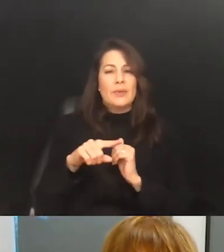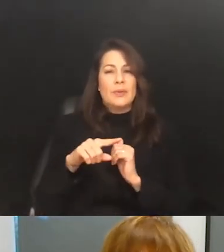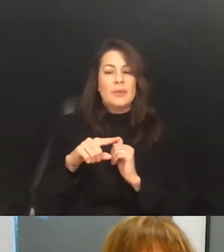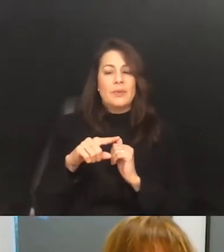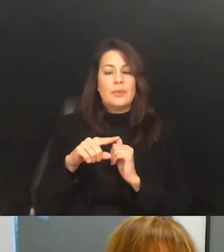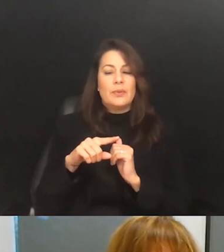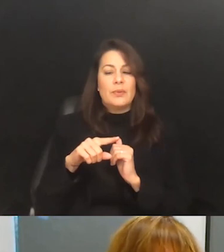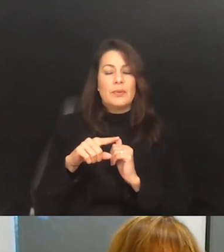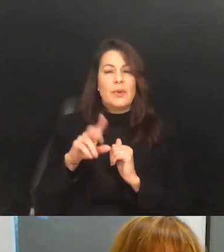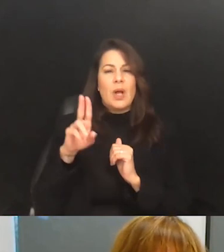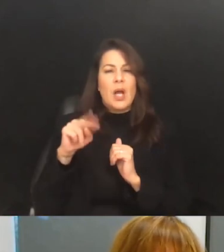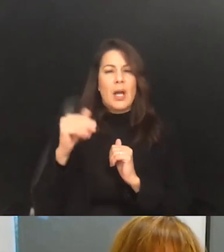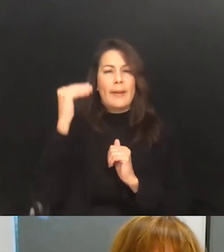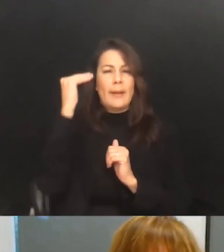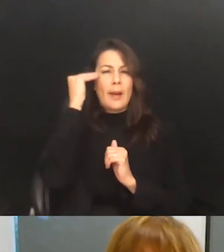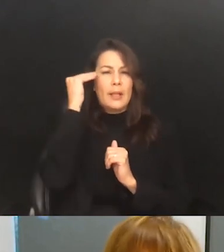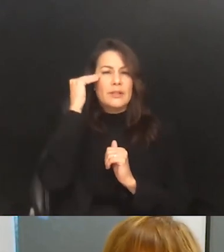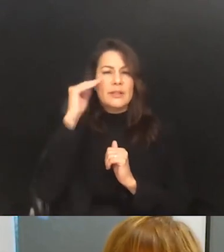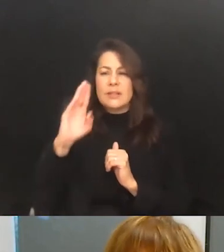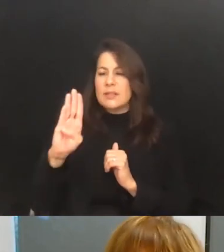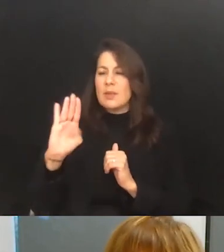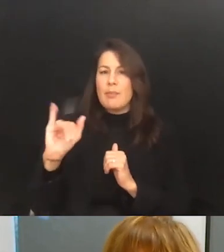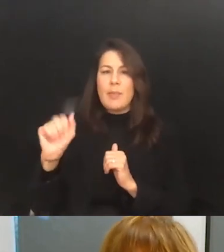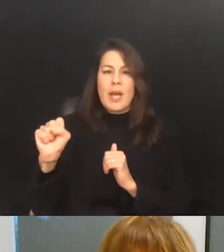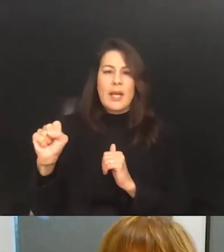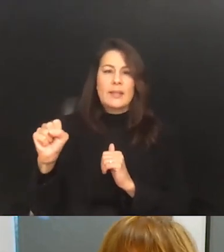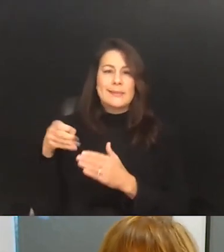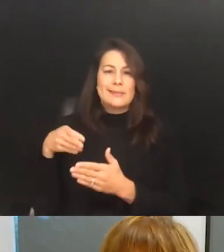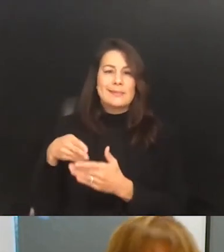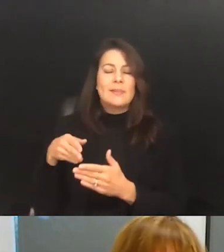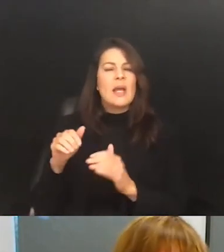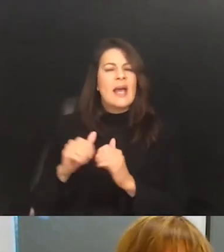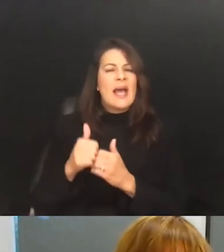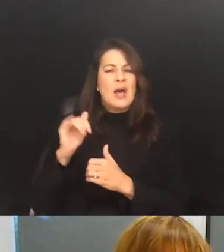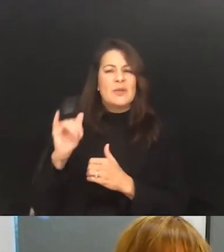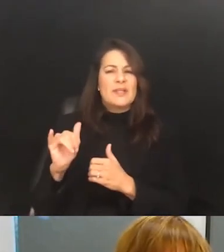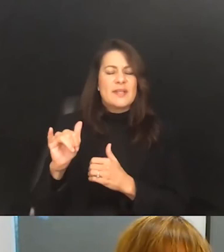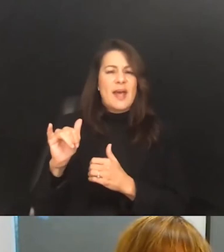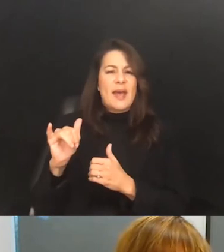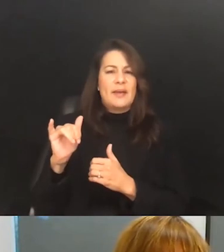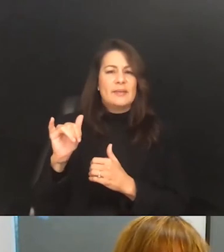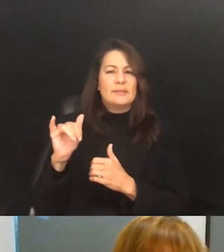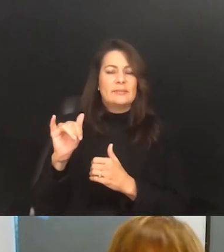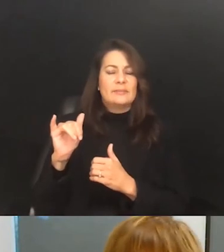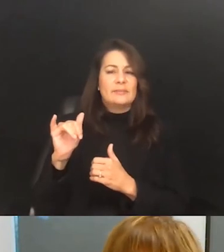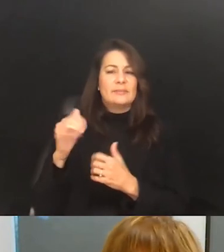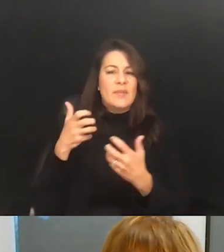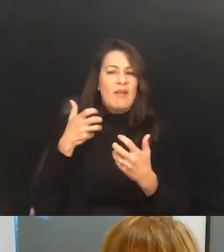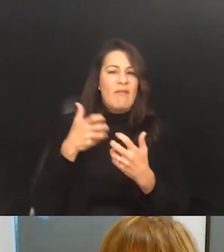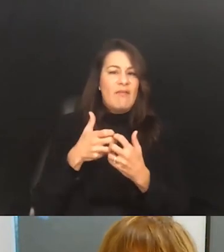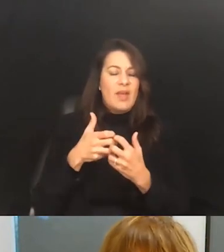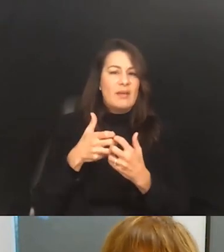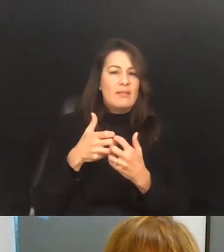question about unconscious bias and how does that fit into the discussion about AI trying to, you know, take that out of the